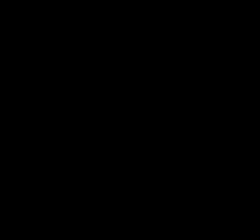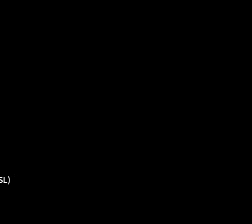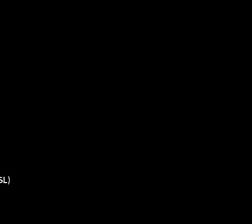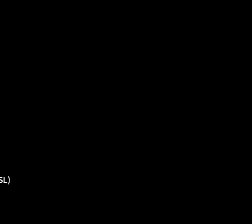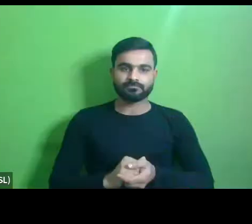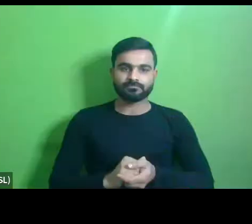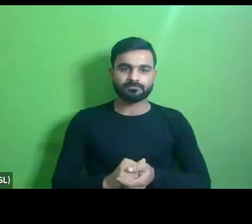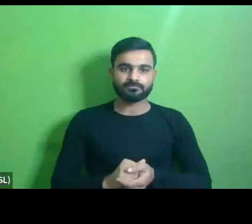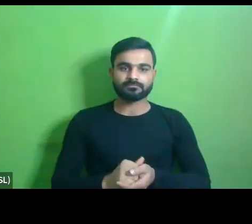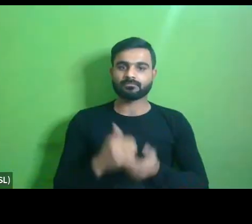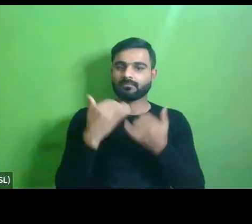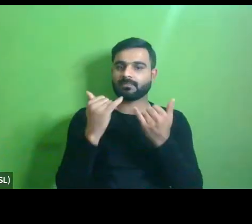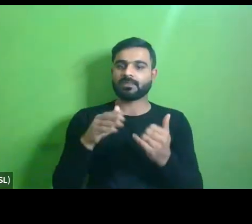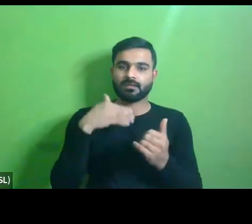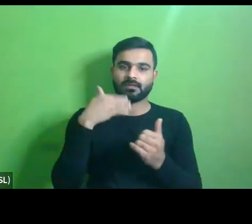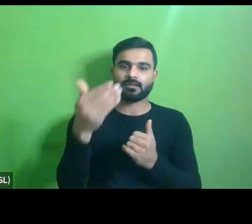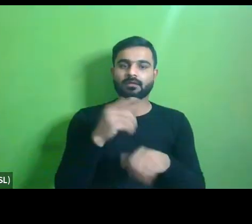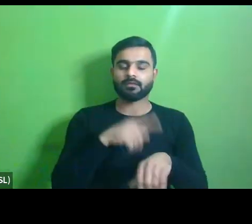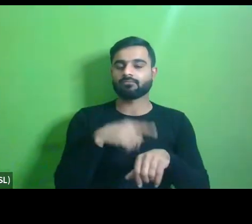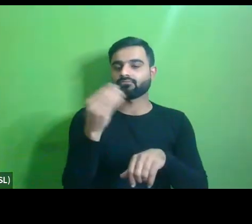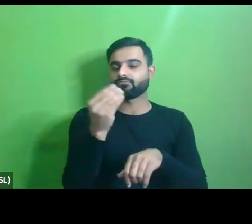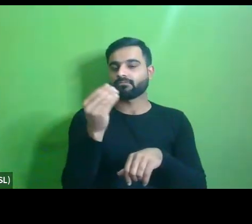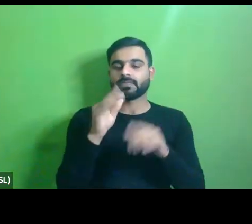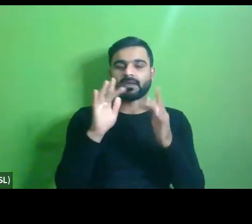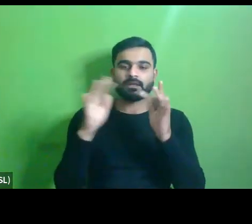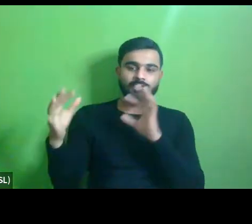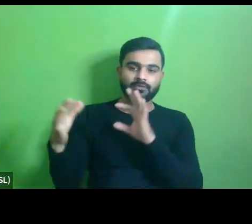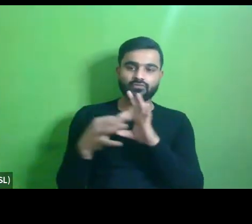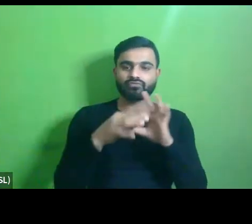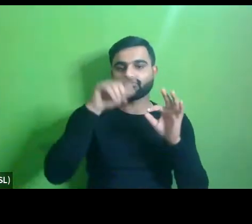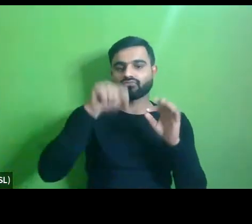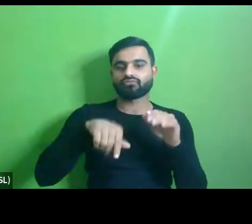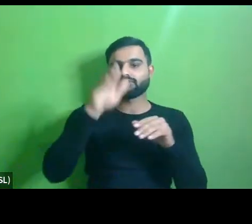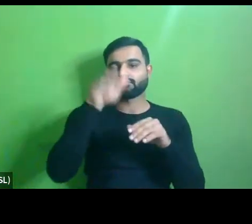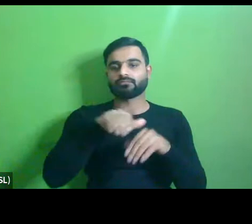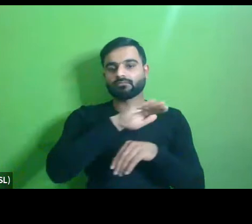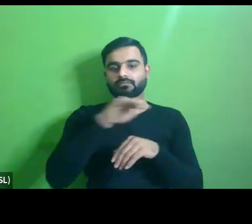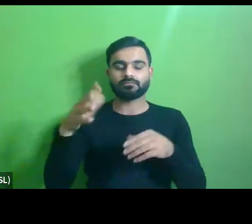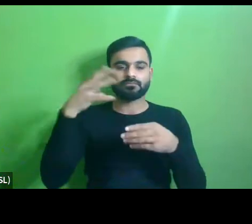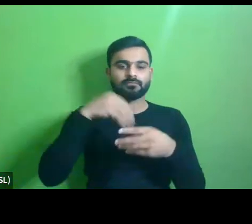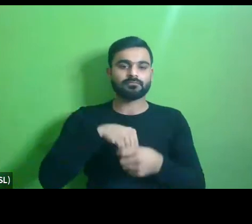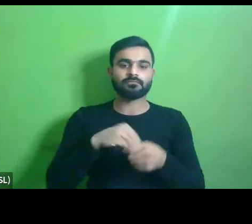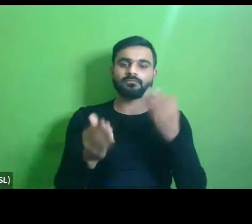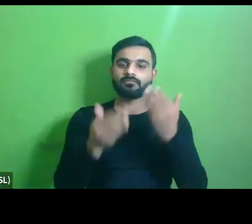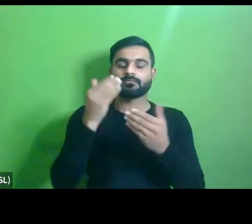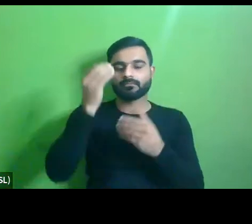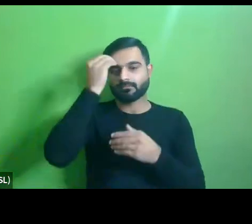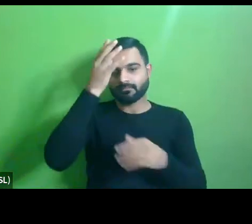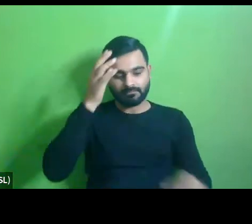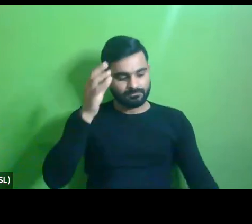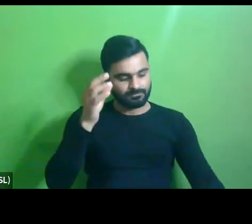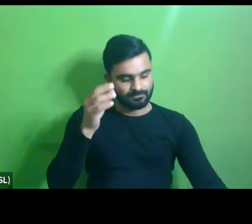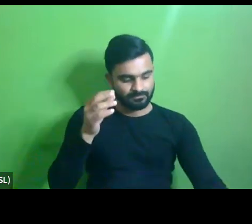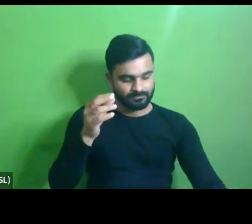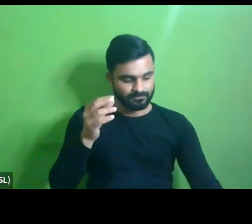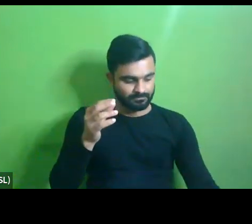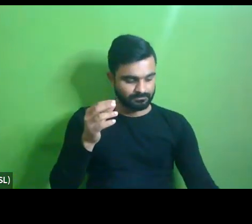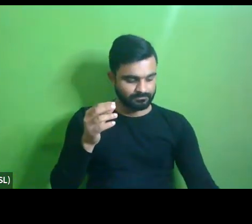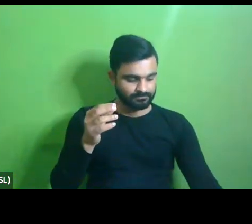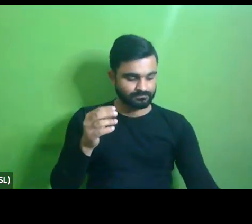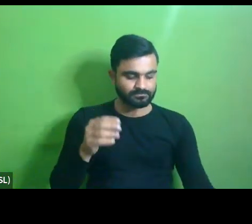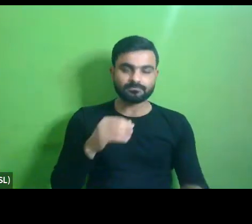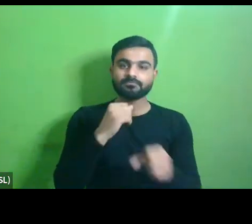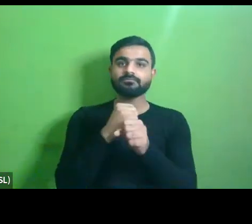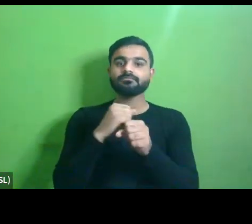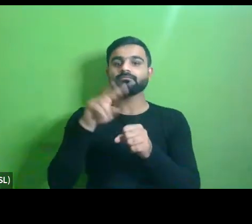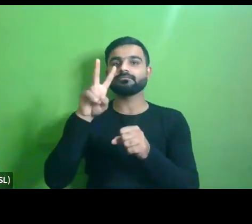I will now take a few minutes to set the context for today's webinar. As you might be aware, India's presidency of the G20 is an